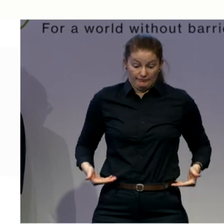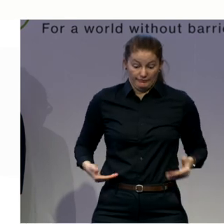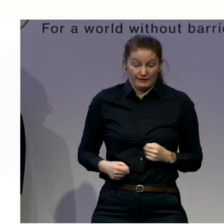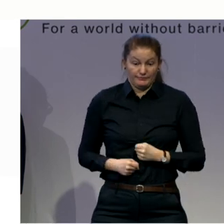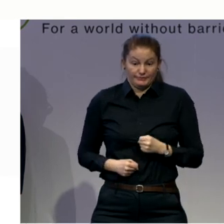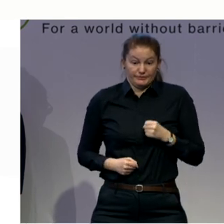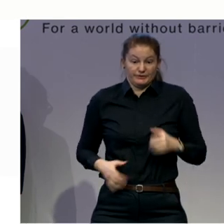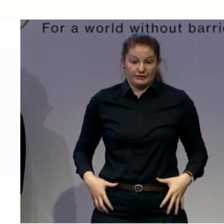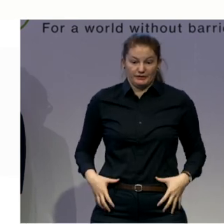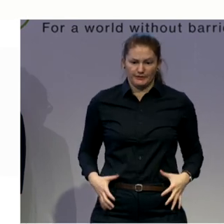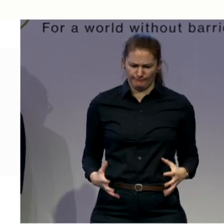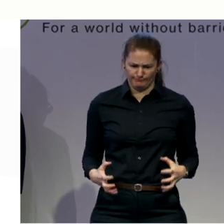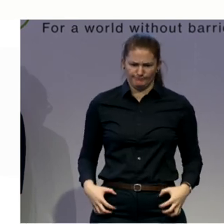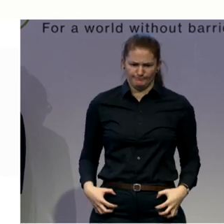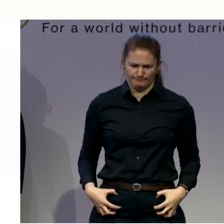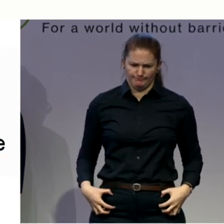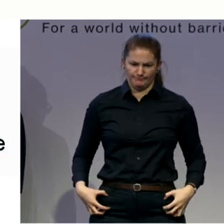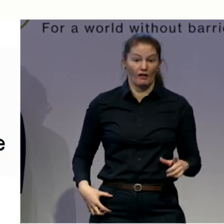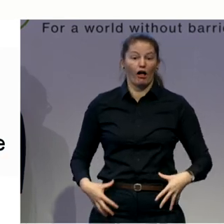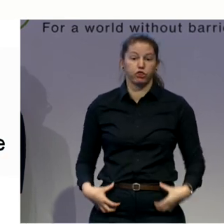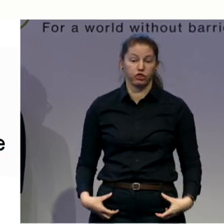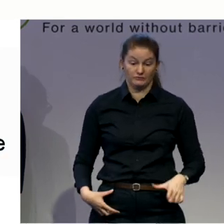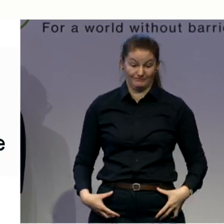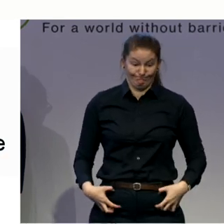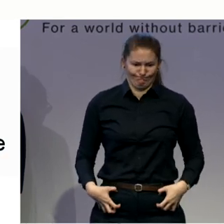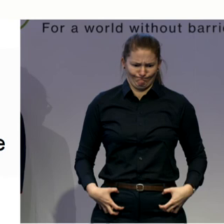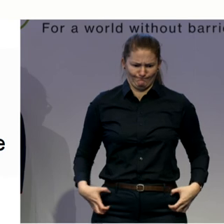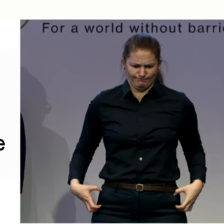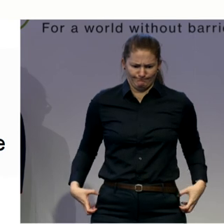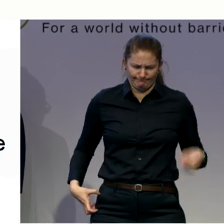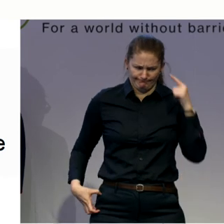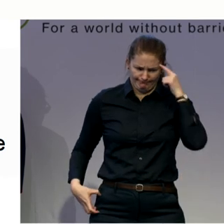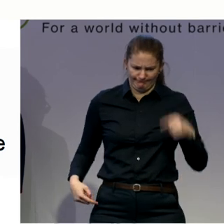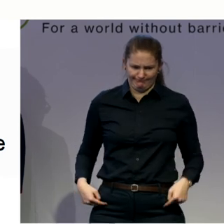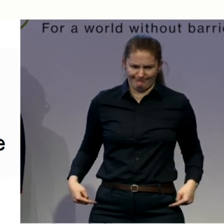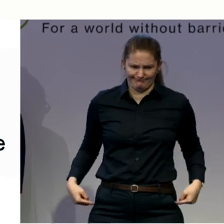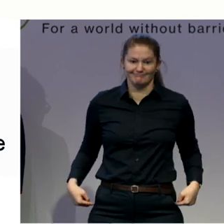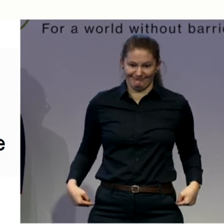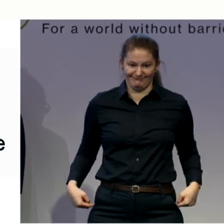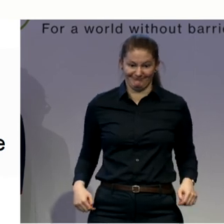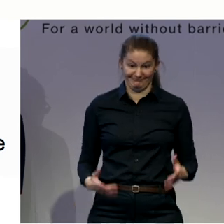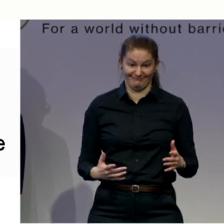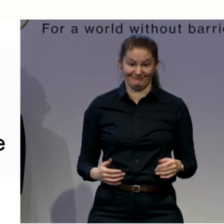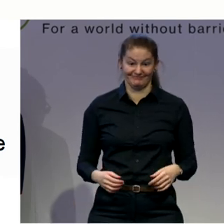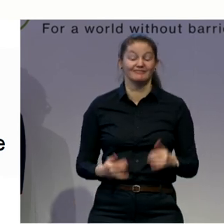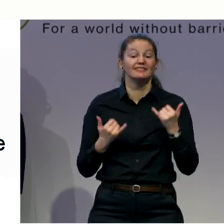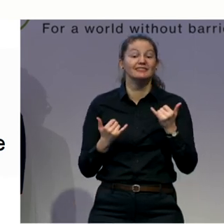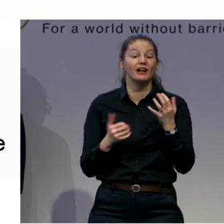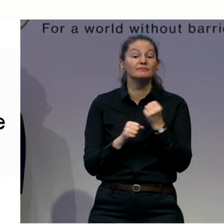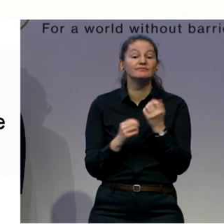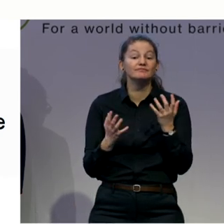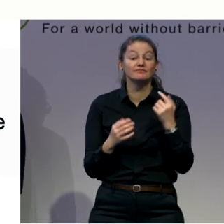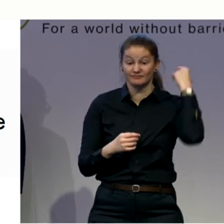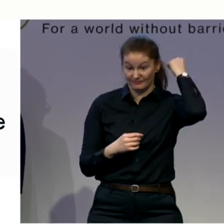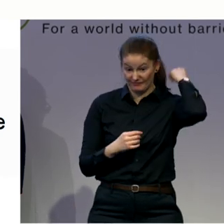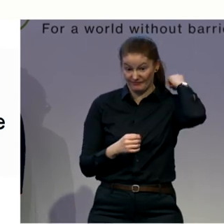Correct? Remember about the core. So we will do some spinal rotation. Usually, as we do some